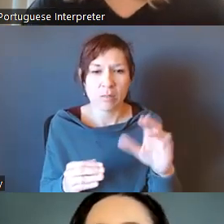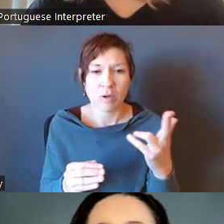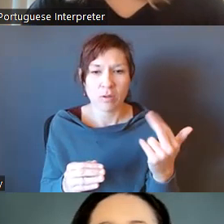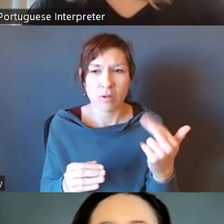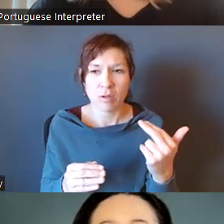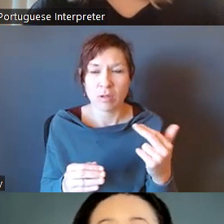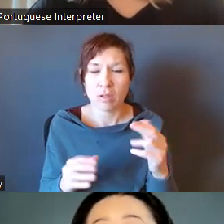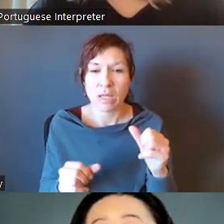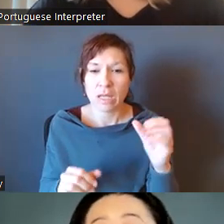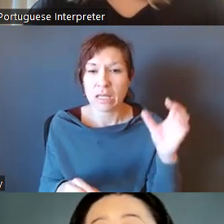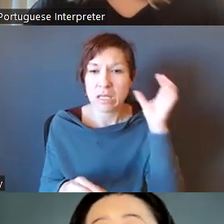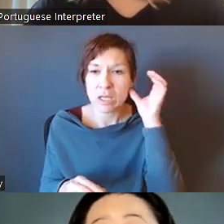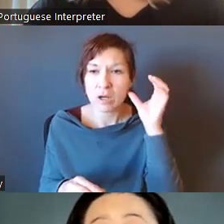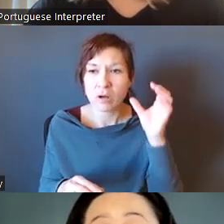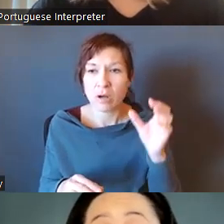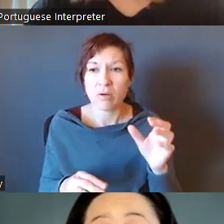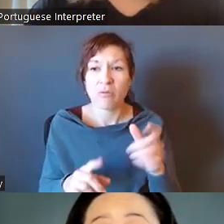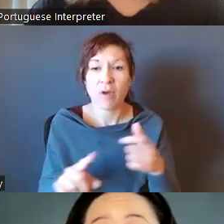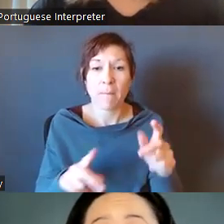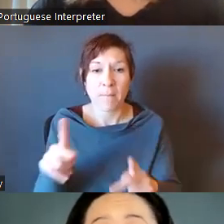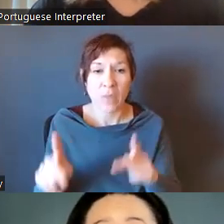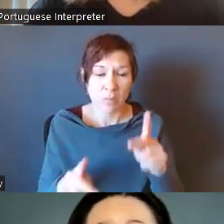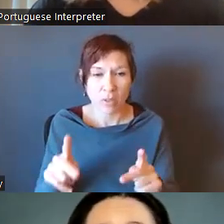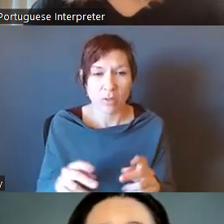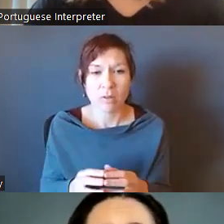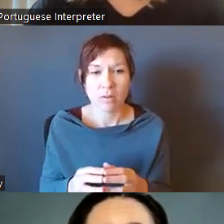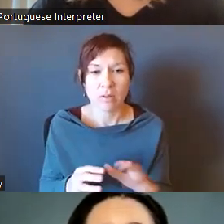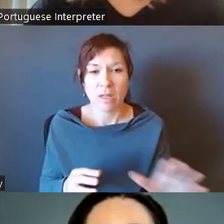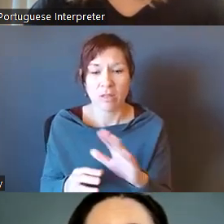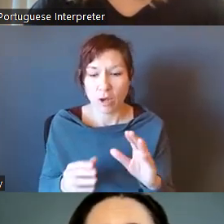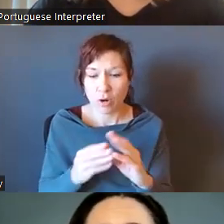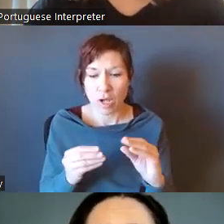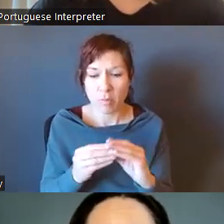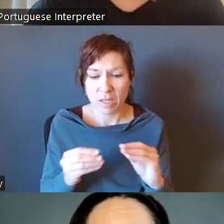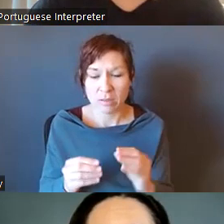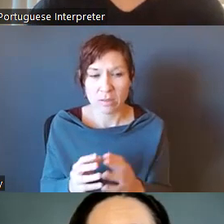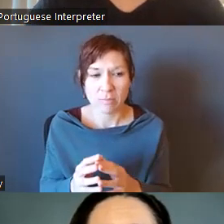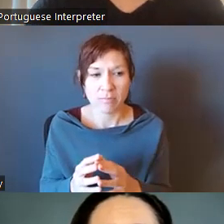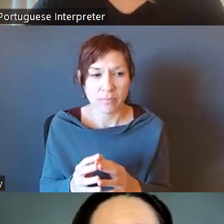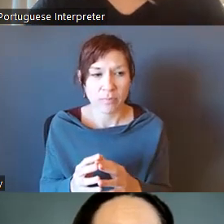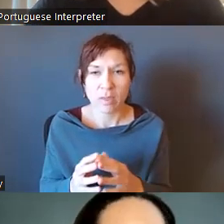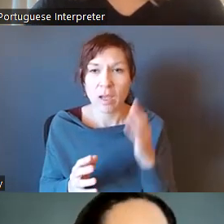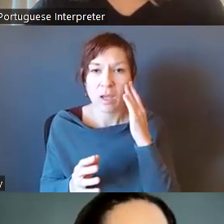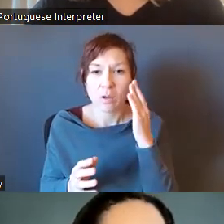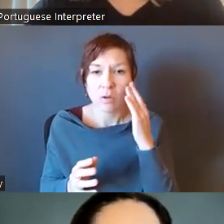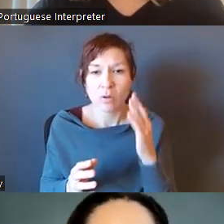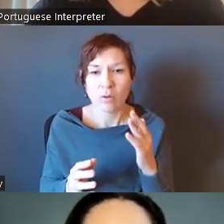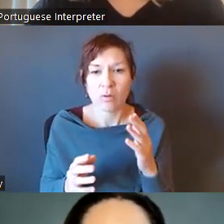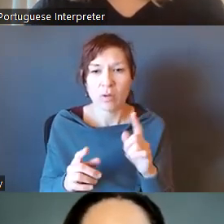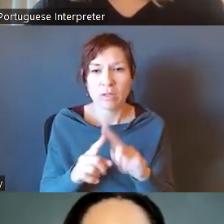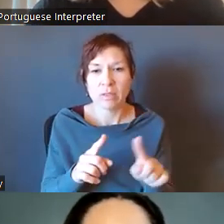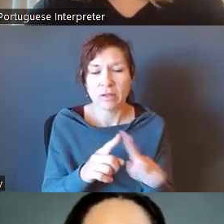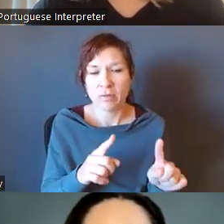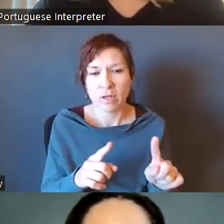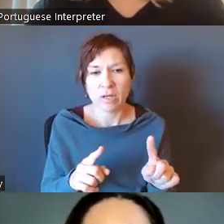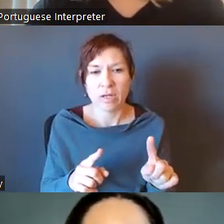hear from the public their comments? Because I know that there are a number of different